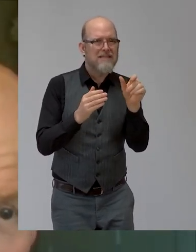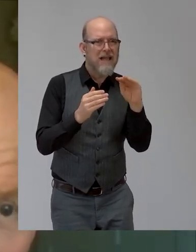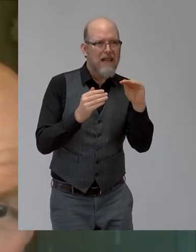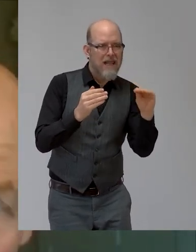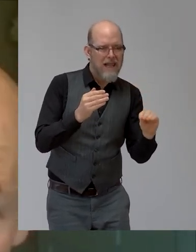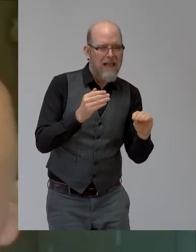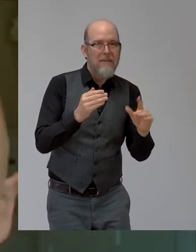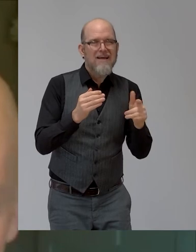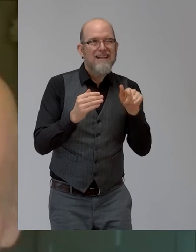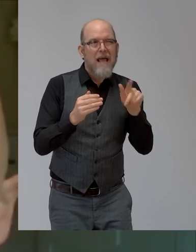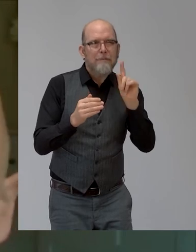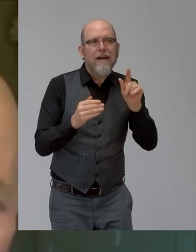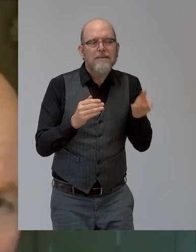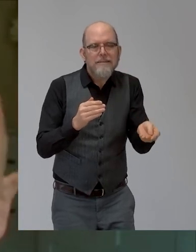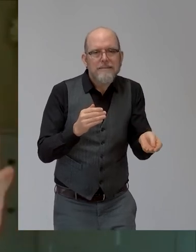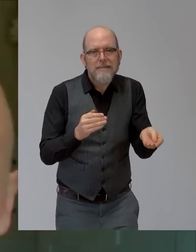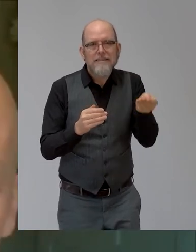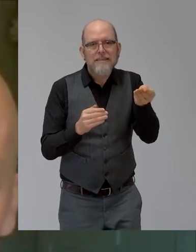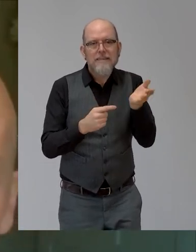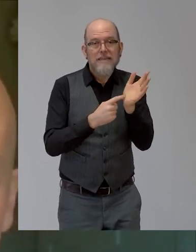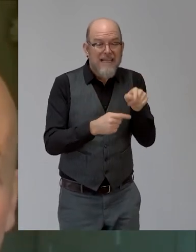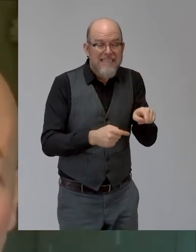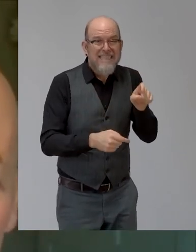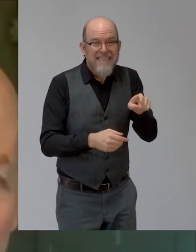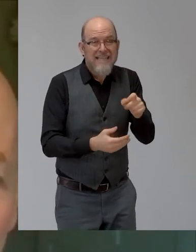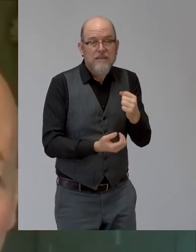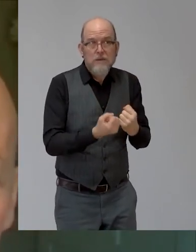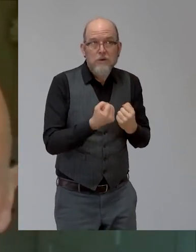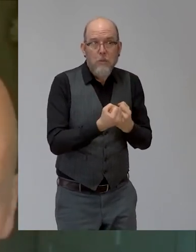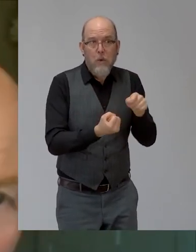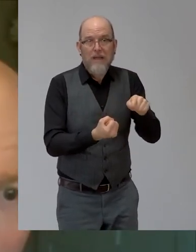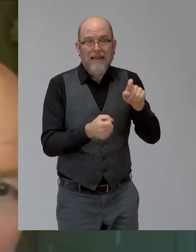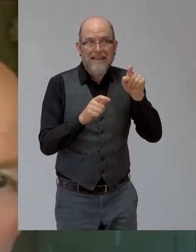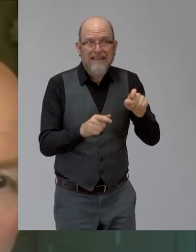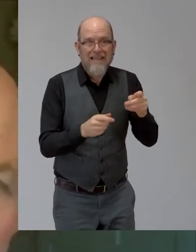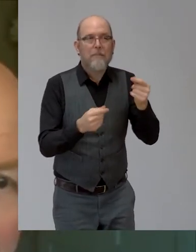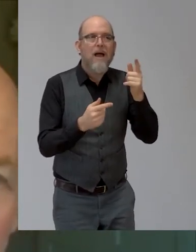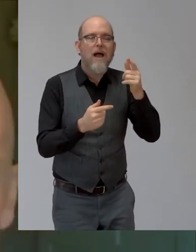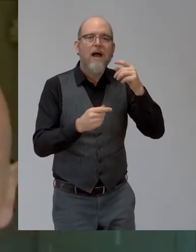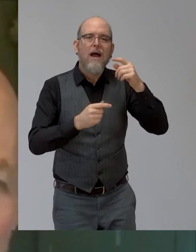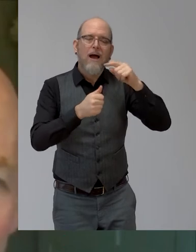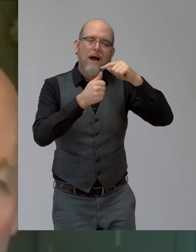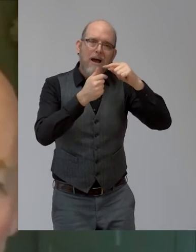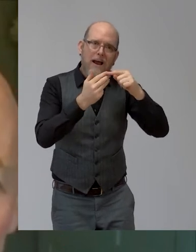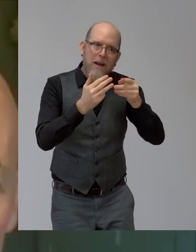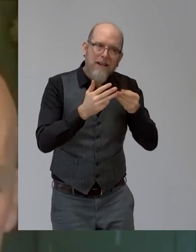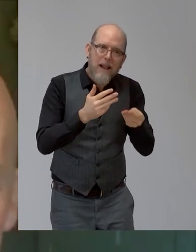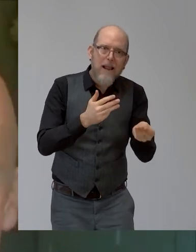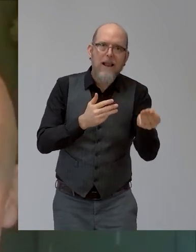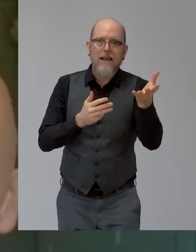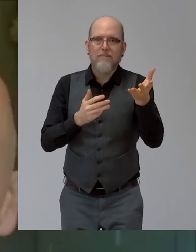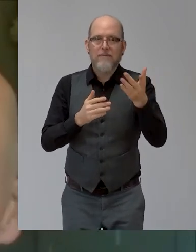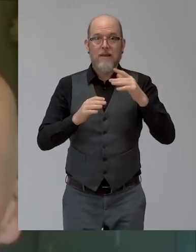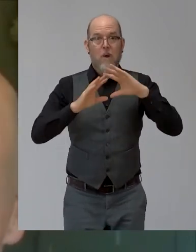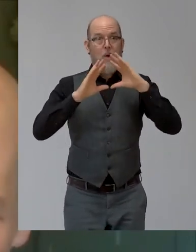them. Absolutely. They need our help. They need care. Well, we don't actually the majority of the sector who are disabled don't